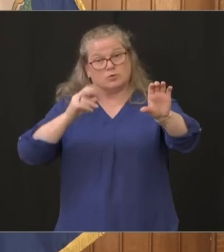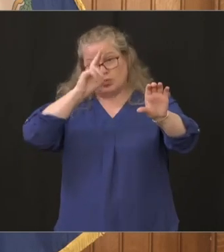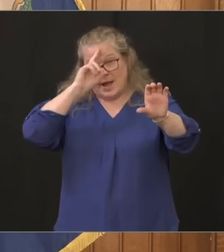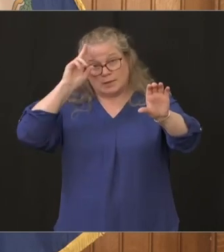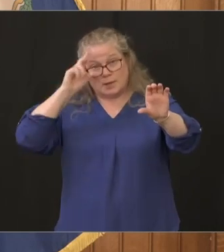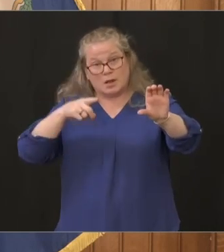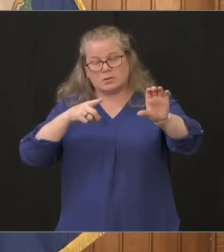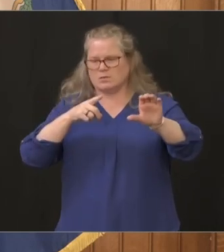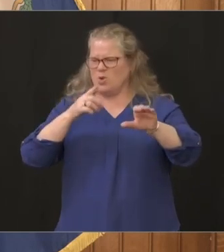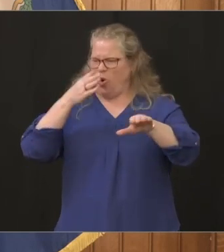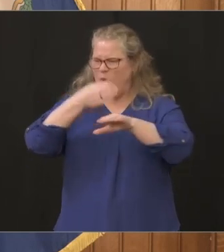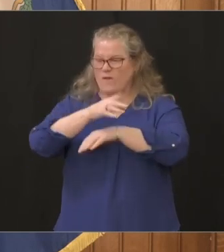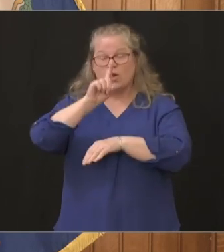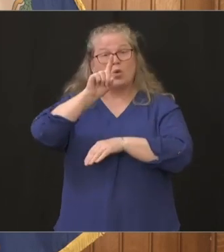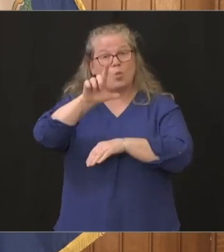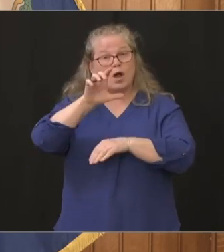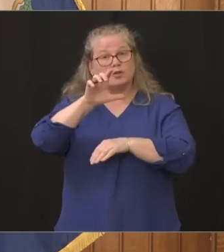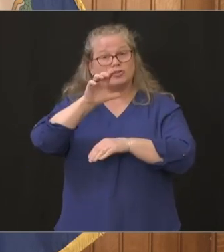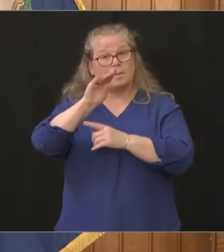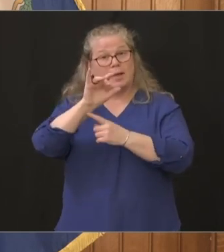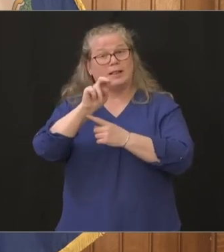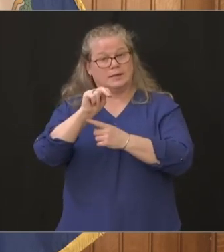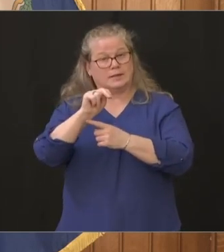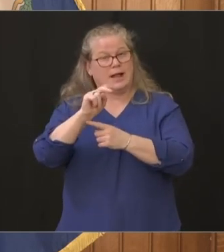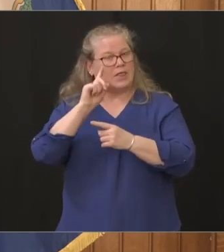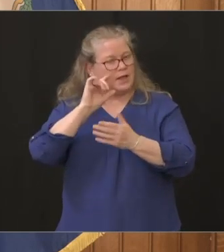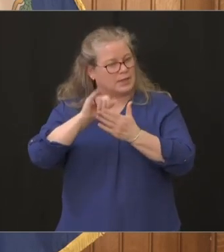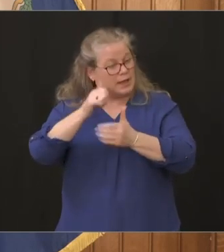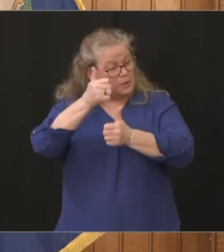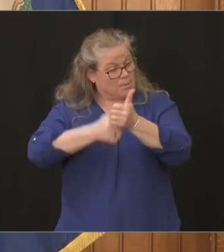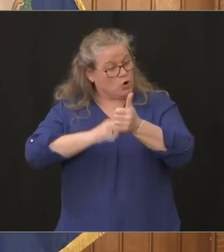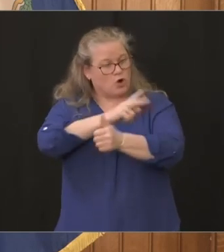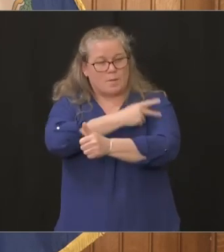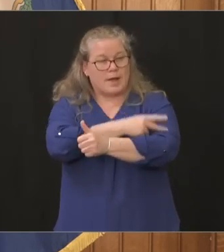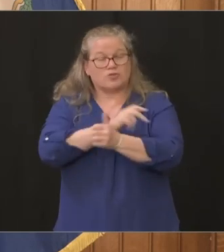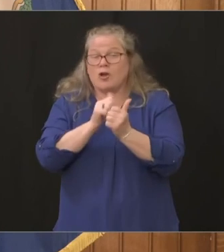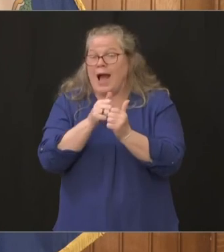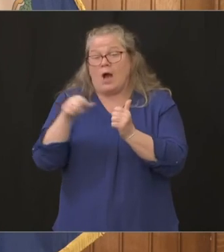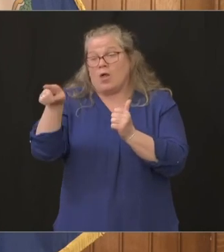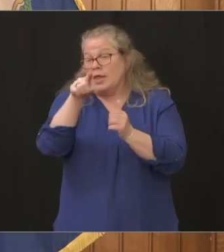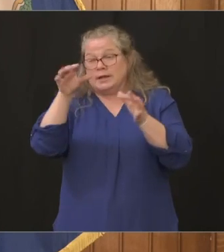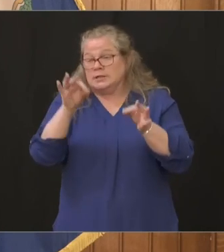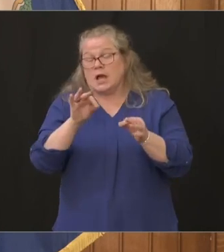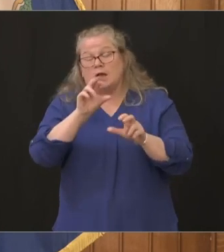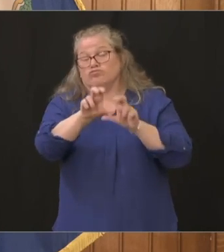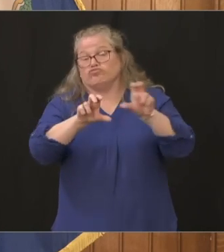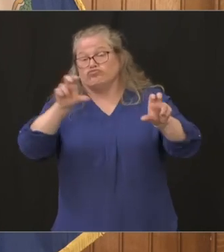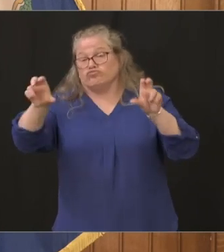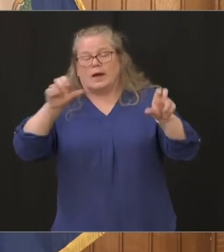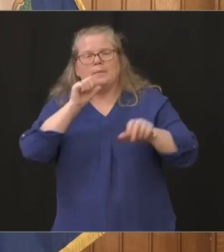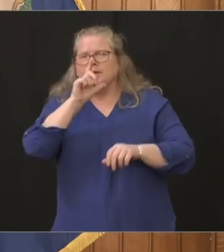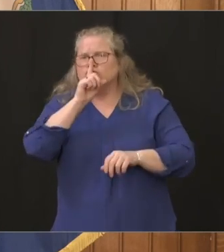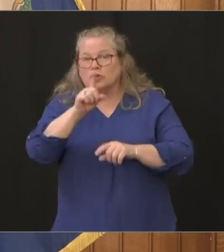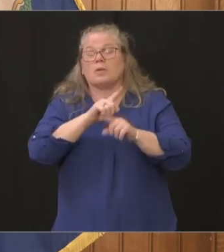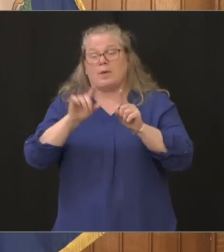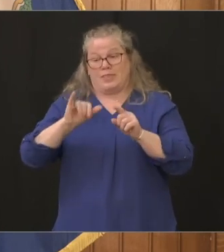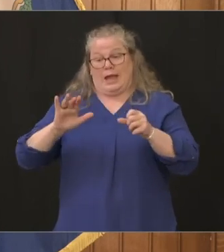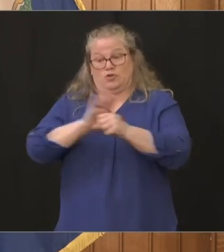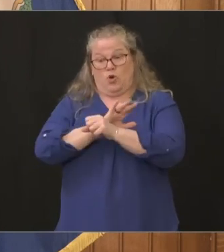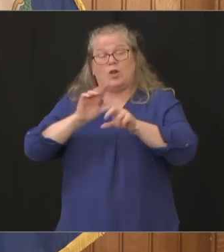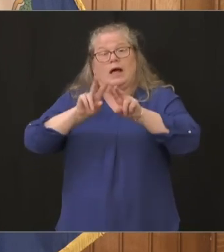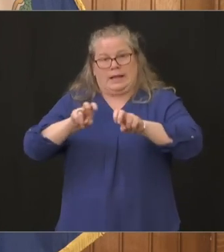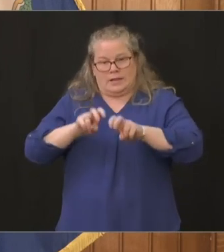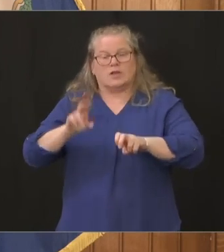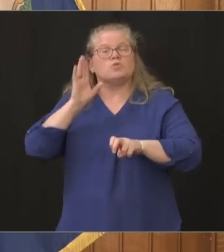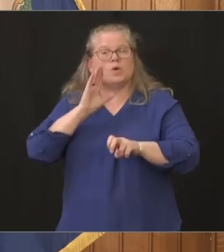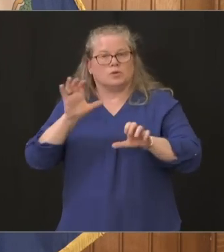i think that's allocated i'm sure if that's per patient or uh what that allocation is but we're going to do that total analysis we'll have a very